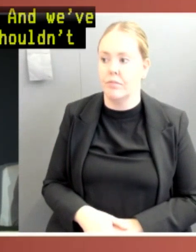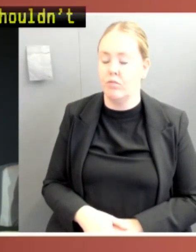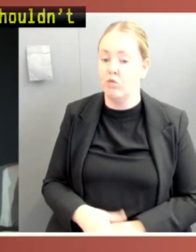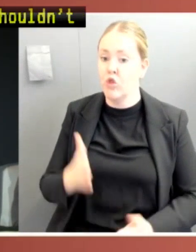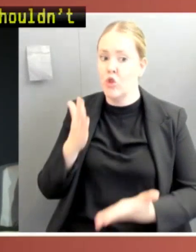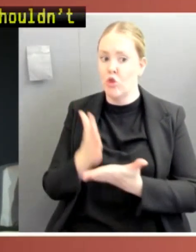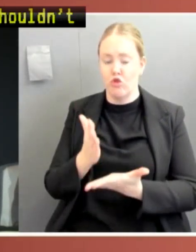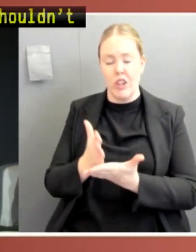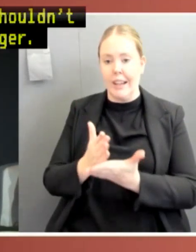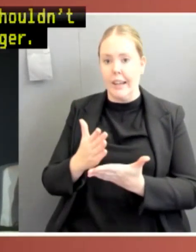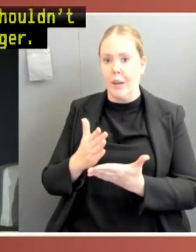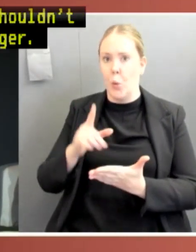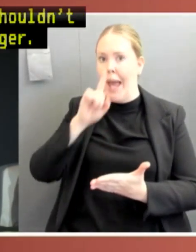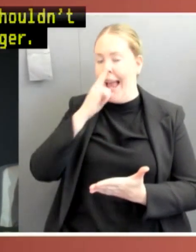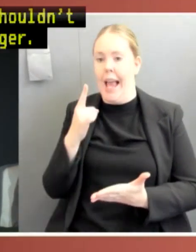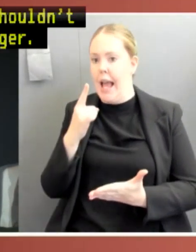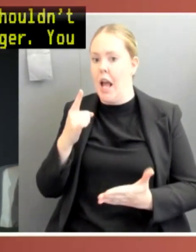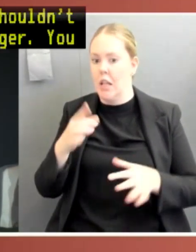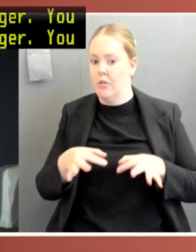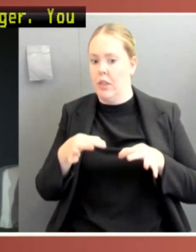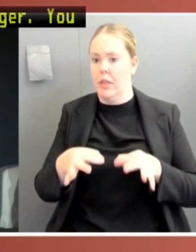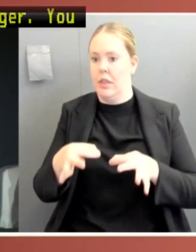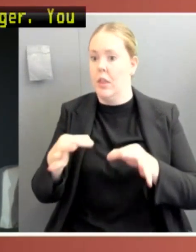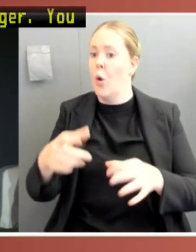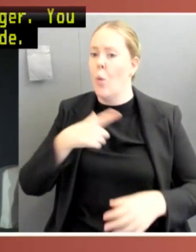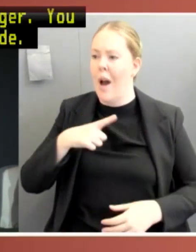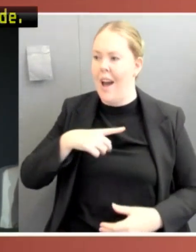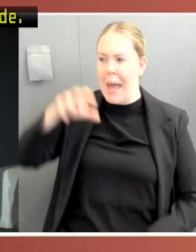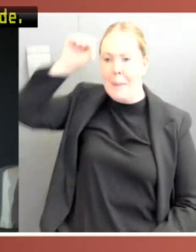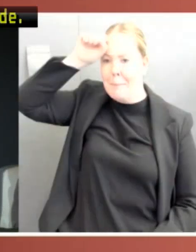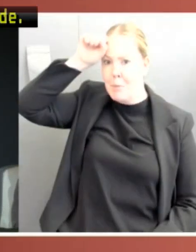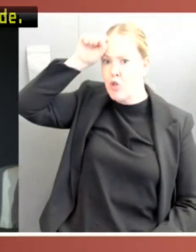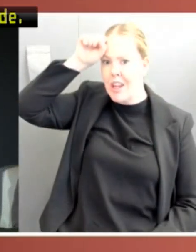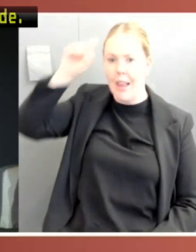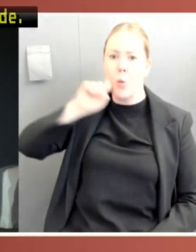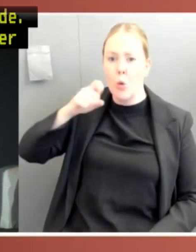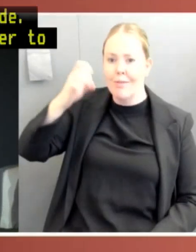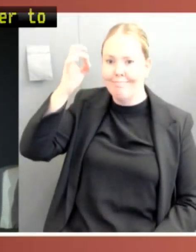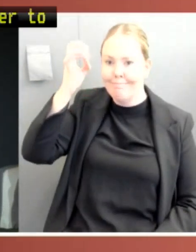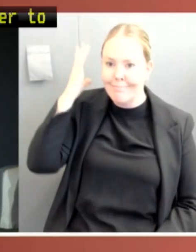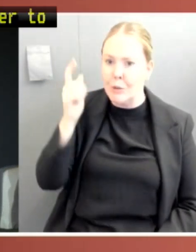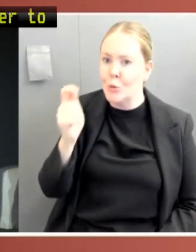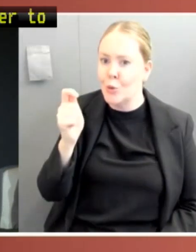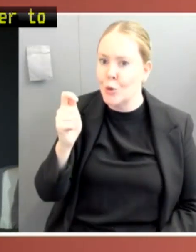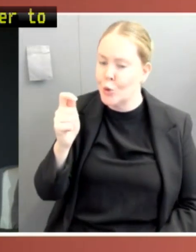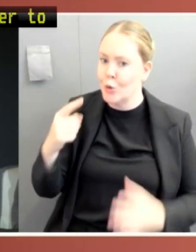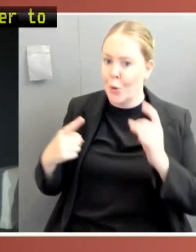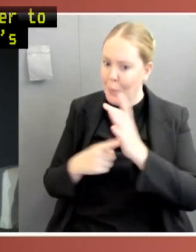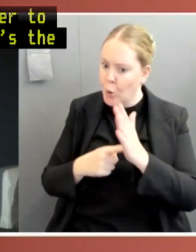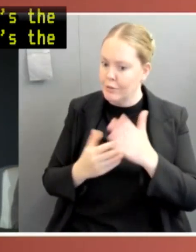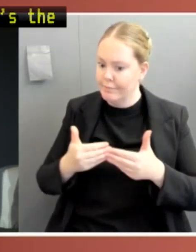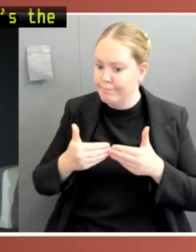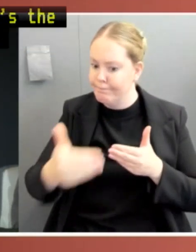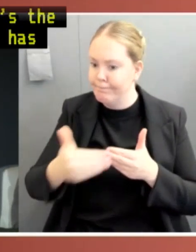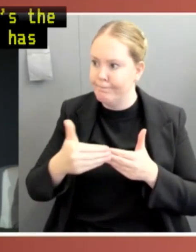fade, documents perhaps get harder to identify, and I think that's the critical thing. And Parliament has a key role in this as well,